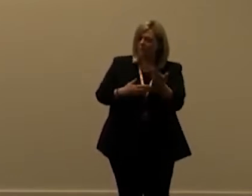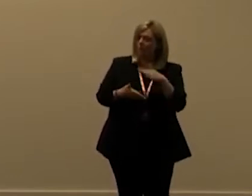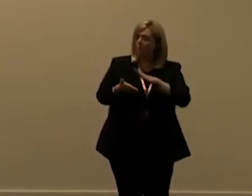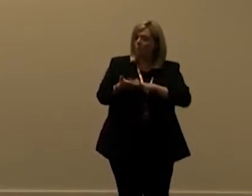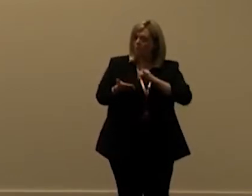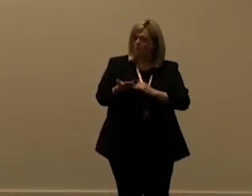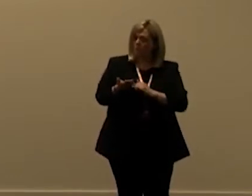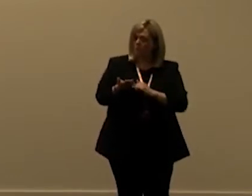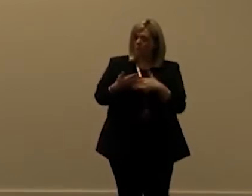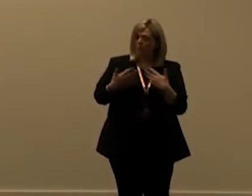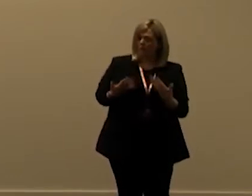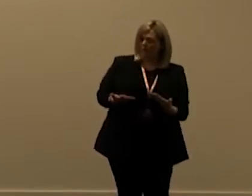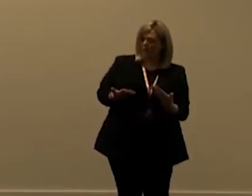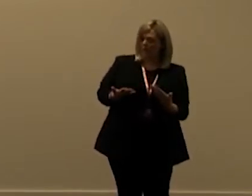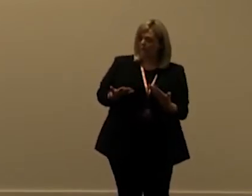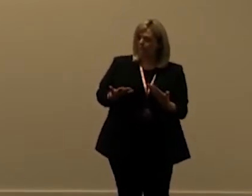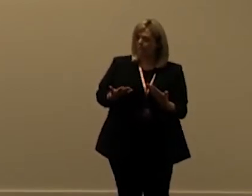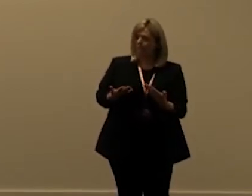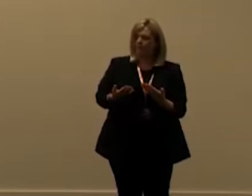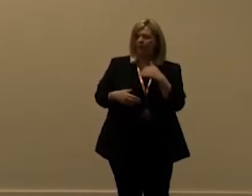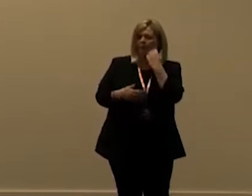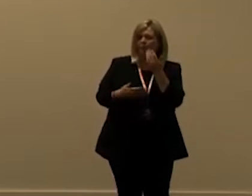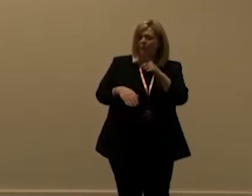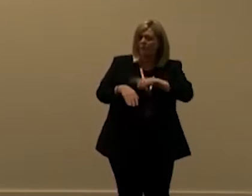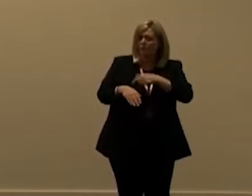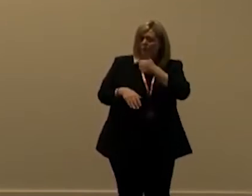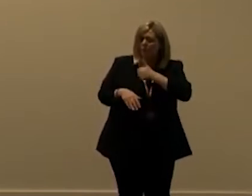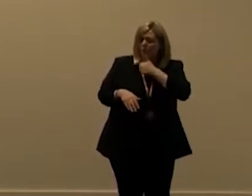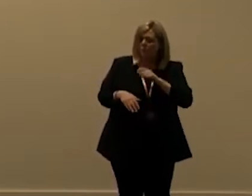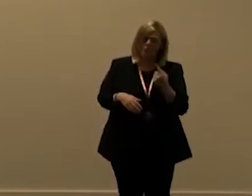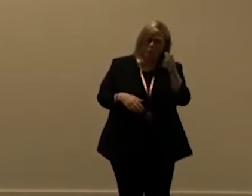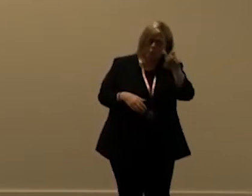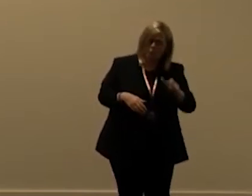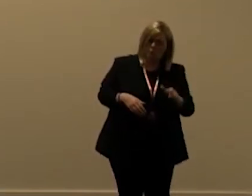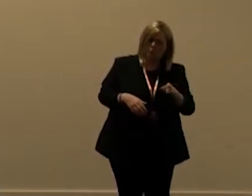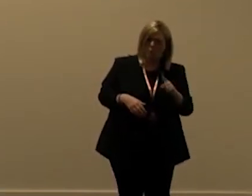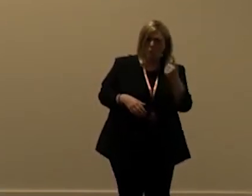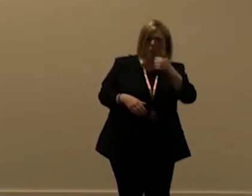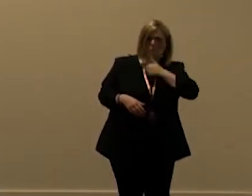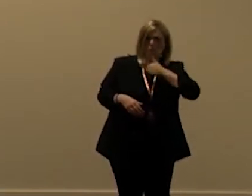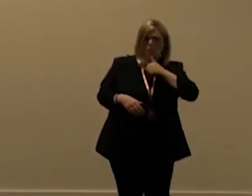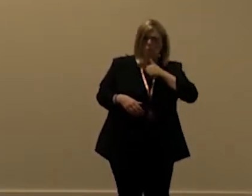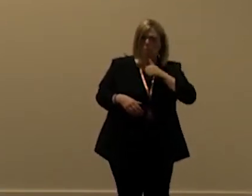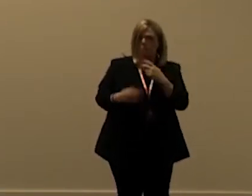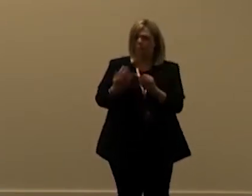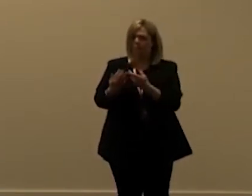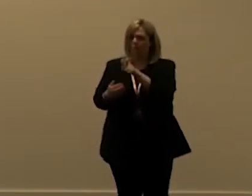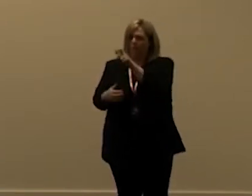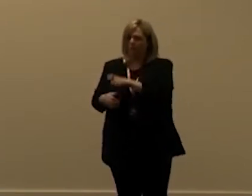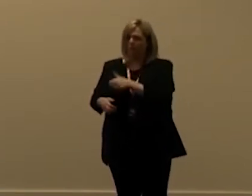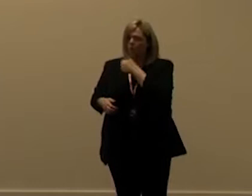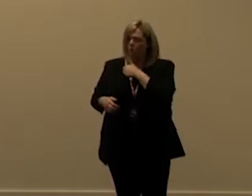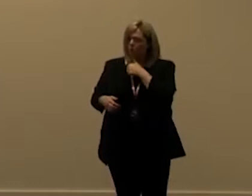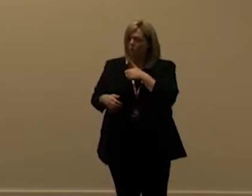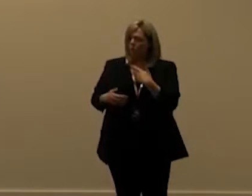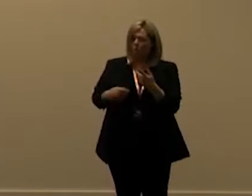and then you it's also per user so if i if i have one user uh and i have a somebody else you has another